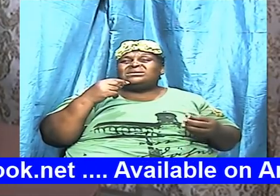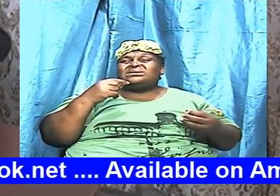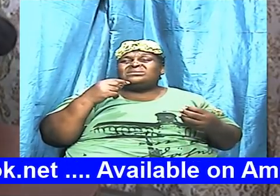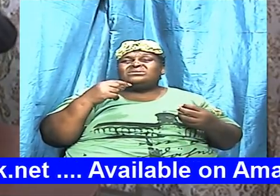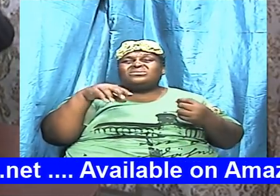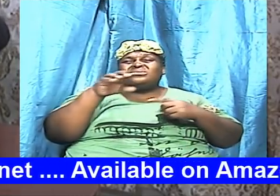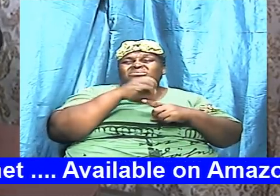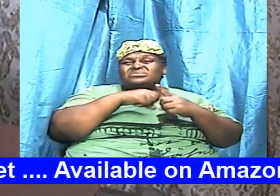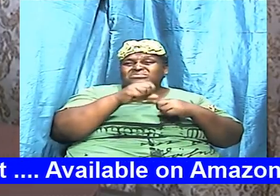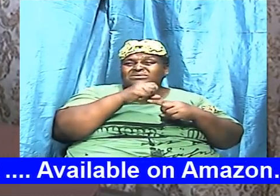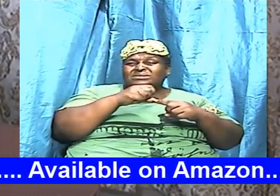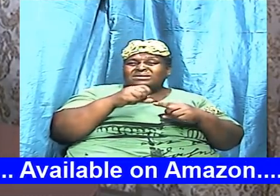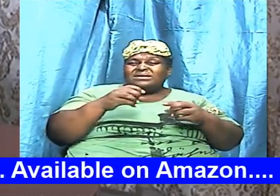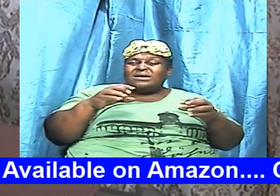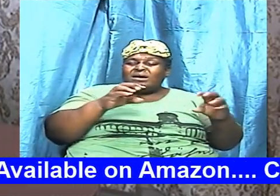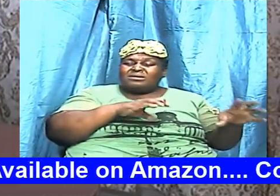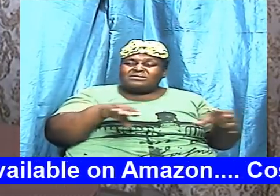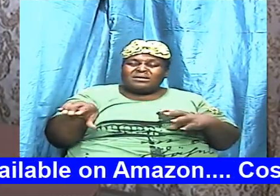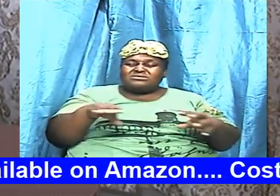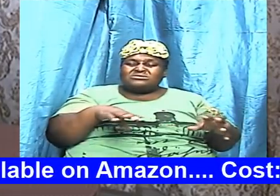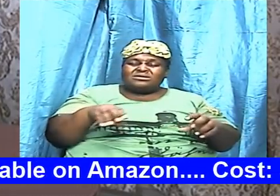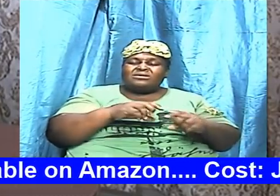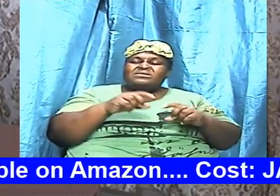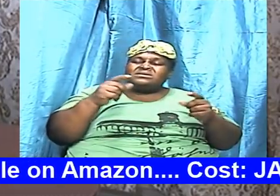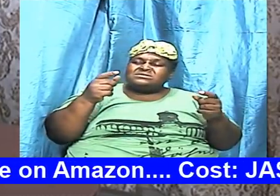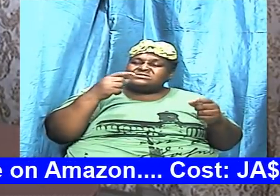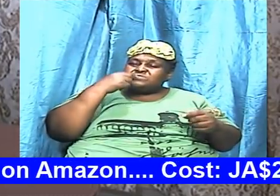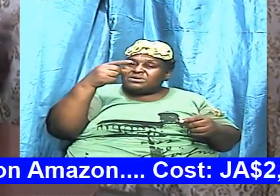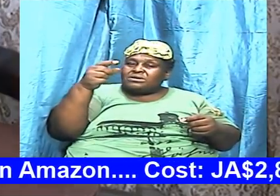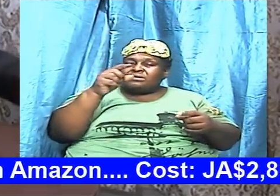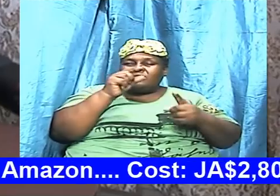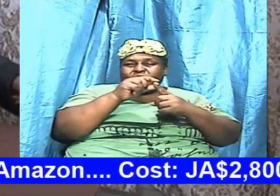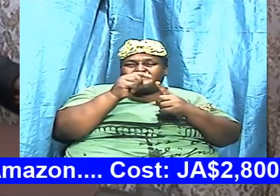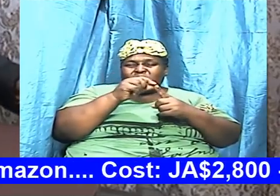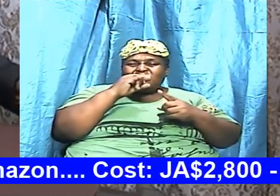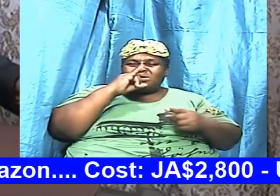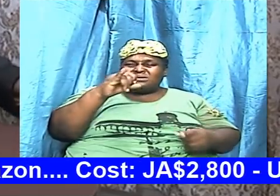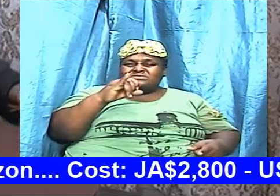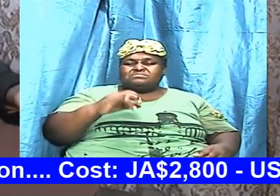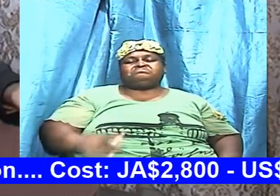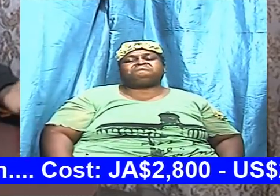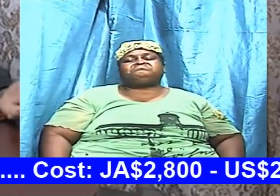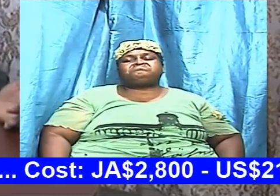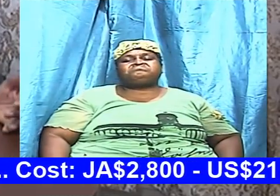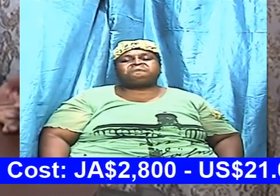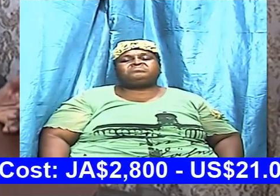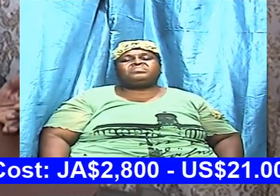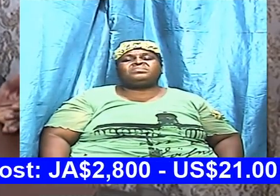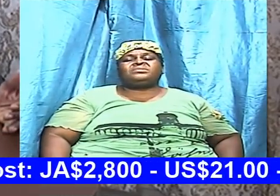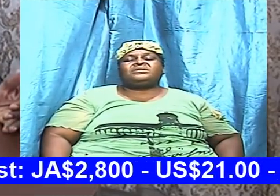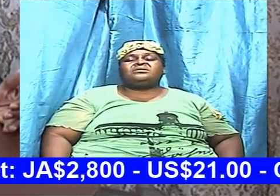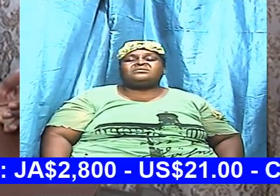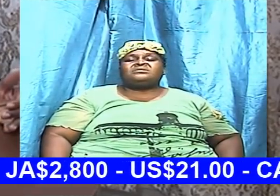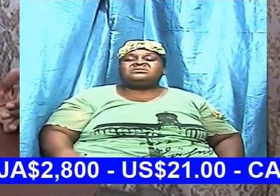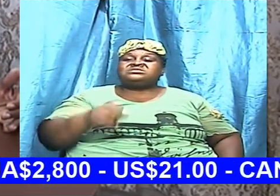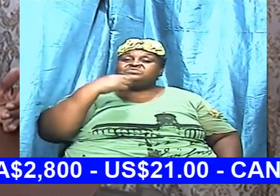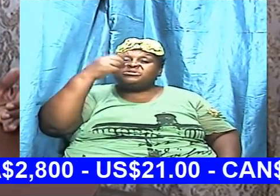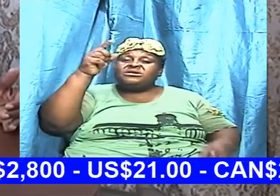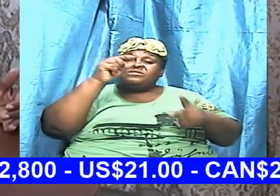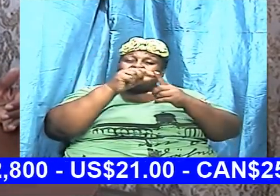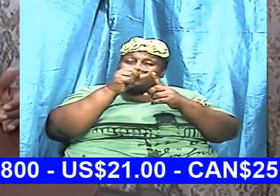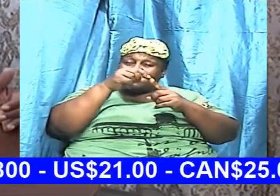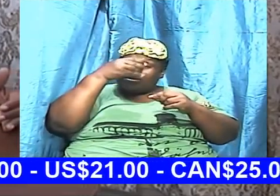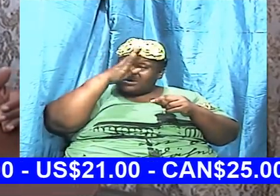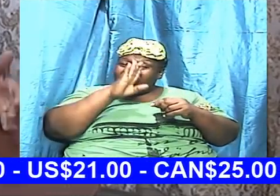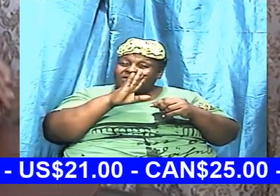of speaking the word is it is powerful saints of the